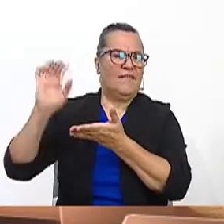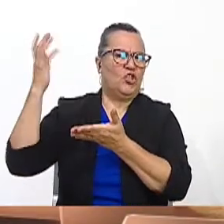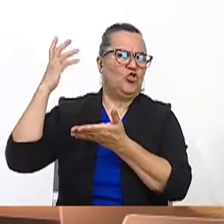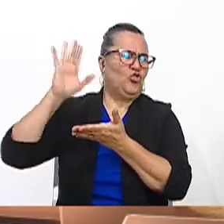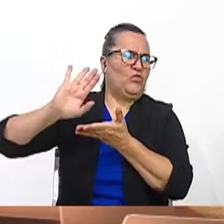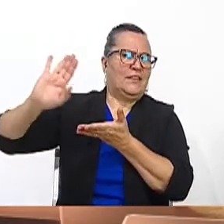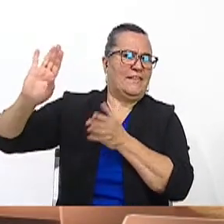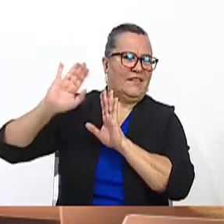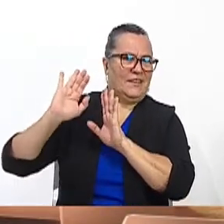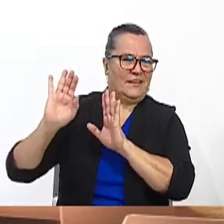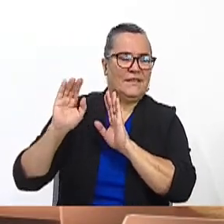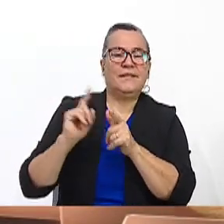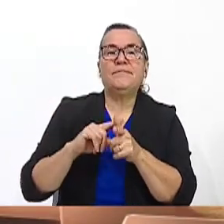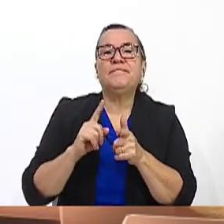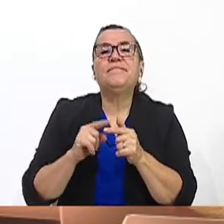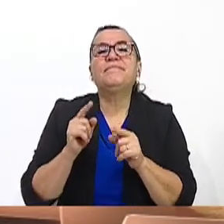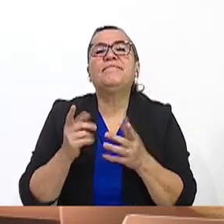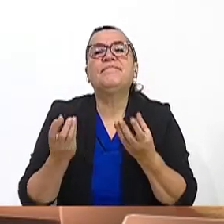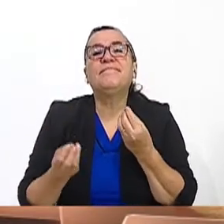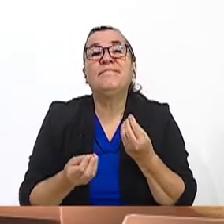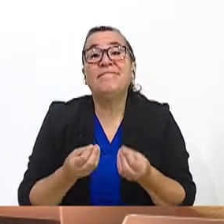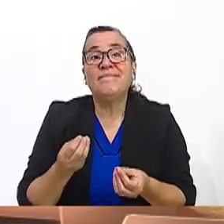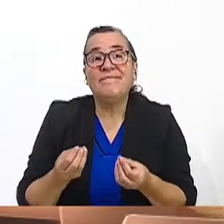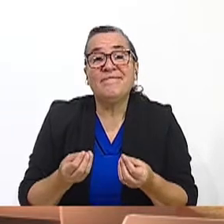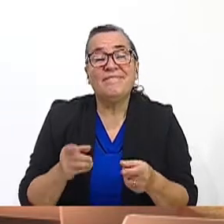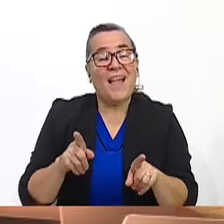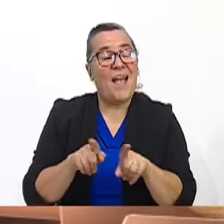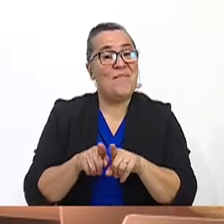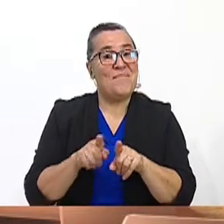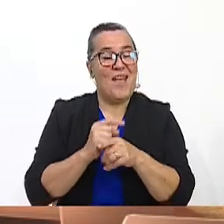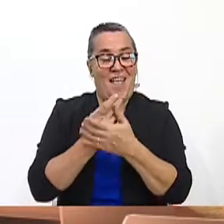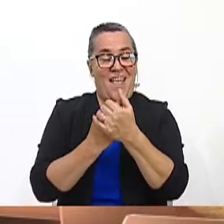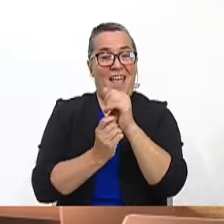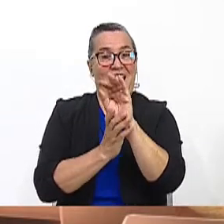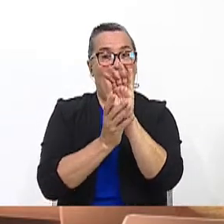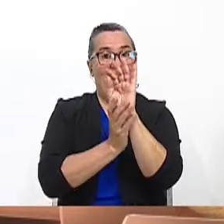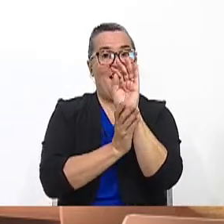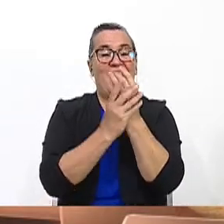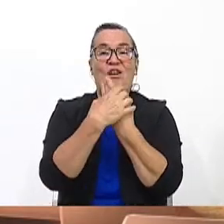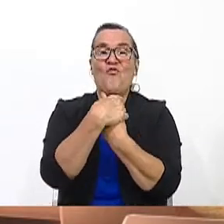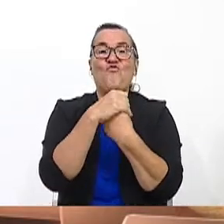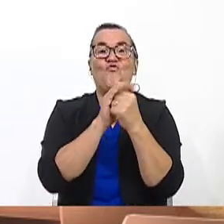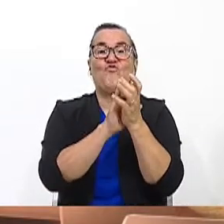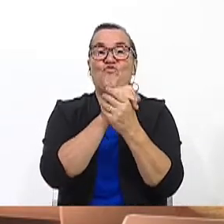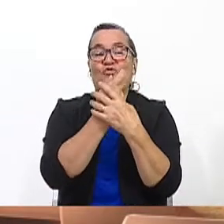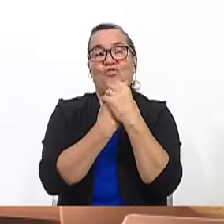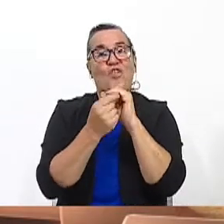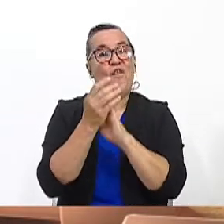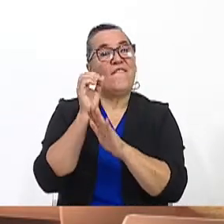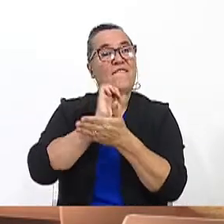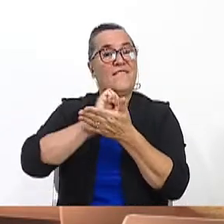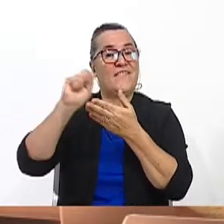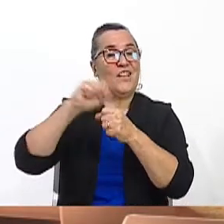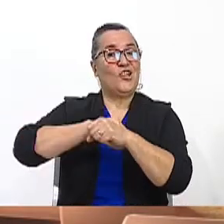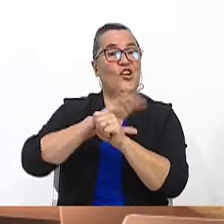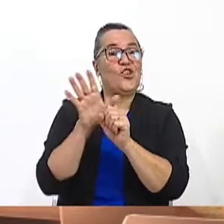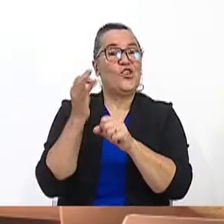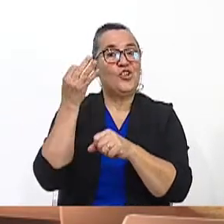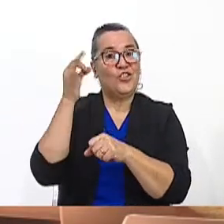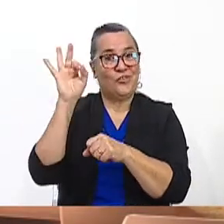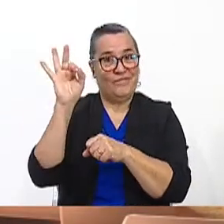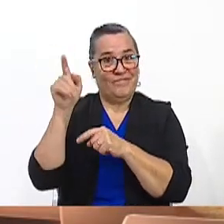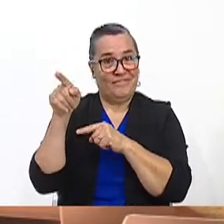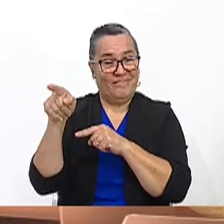noises, and also wash your hands to prevent COVID-19.